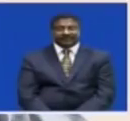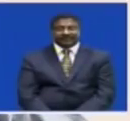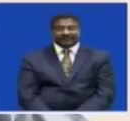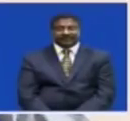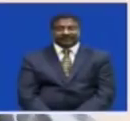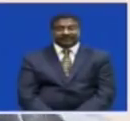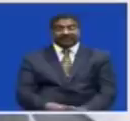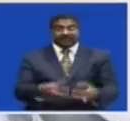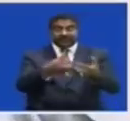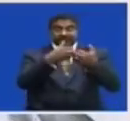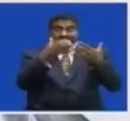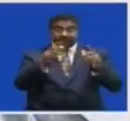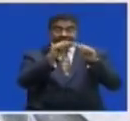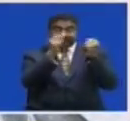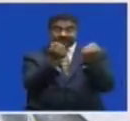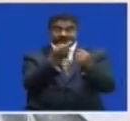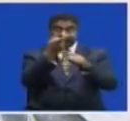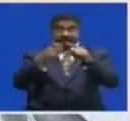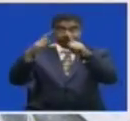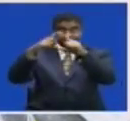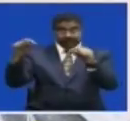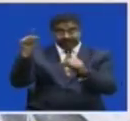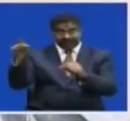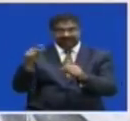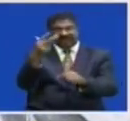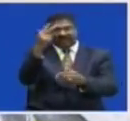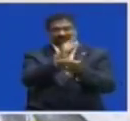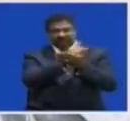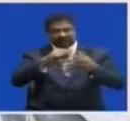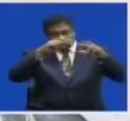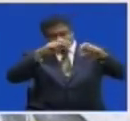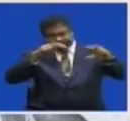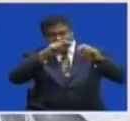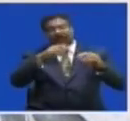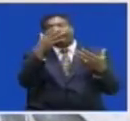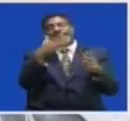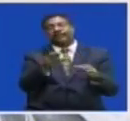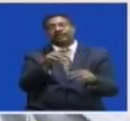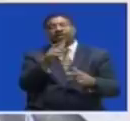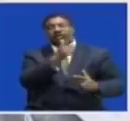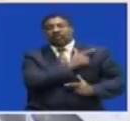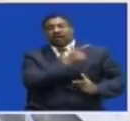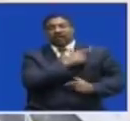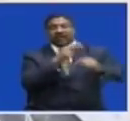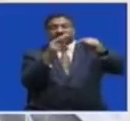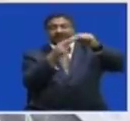A team of engineers from Japan completes a three-week feasibility study of Luangwa Bridge In Eastern Province